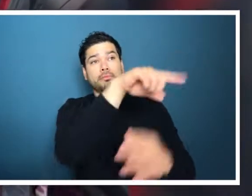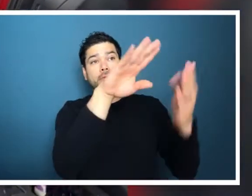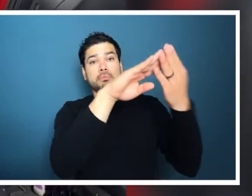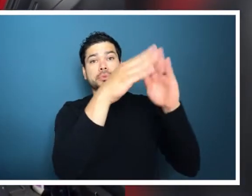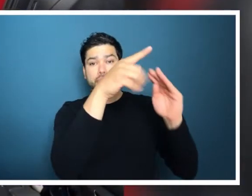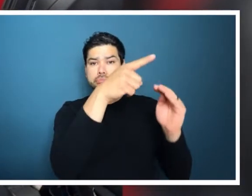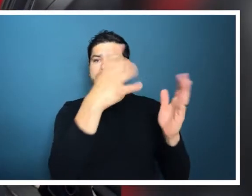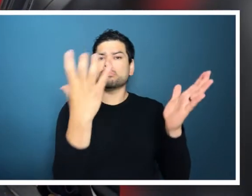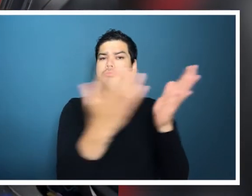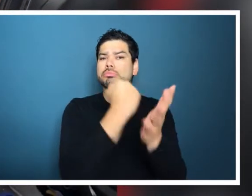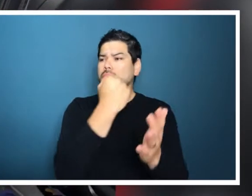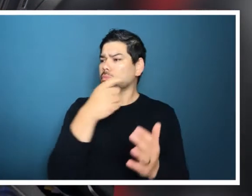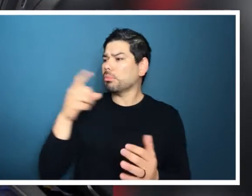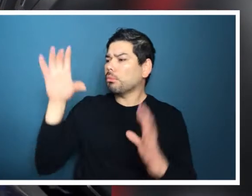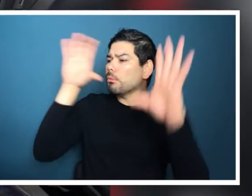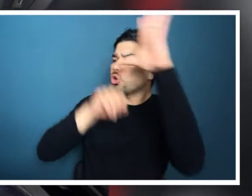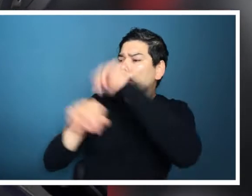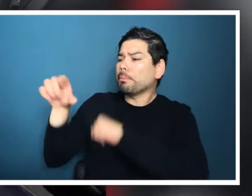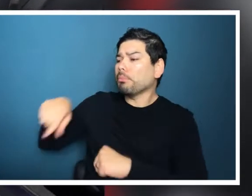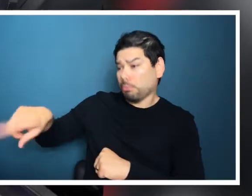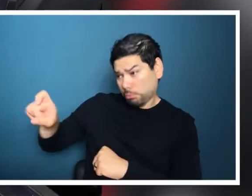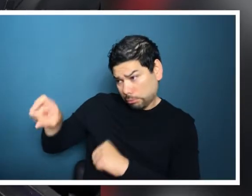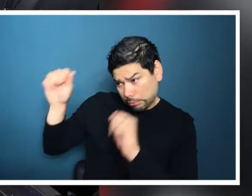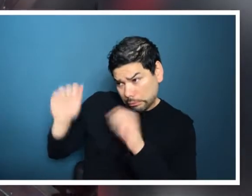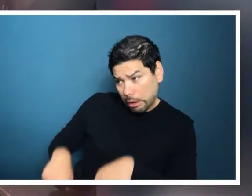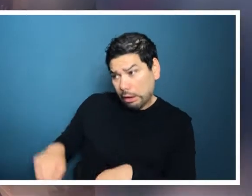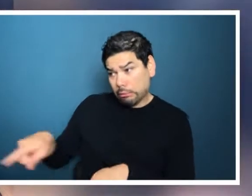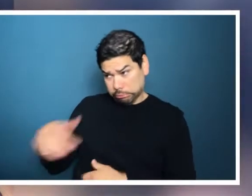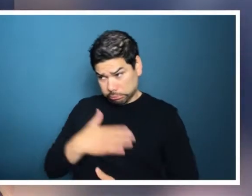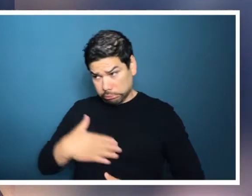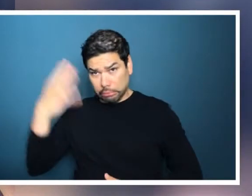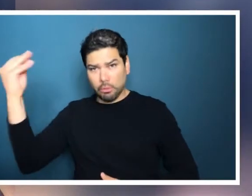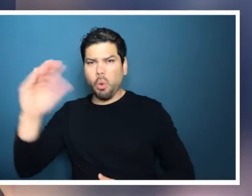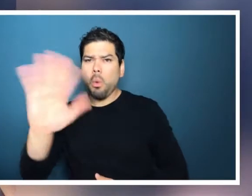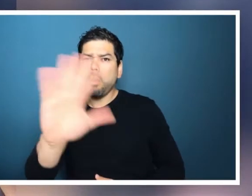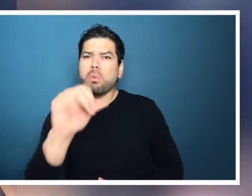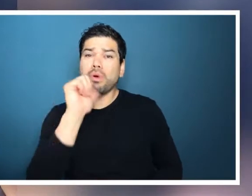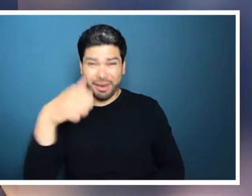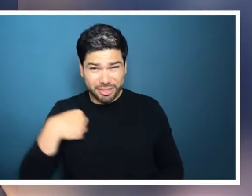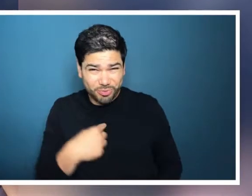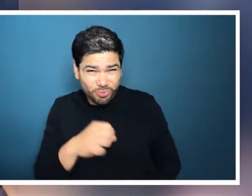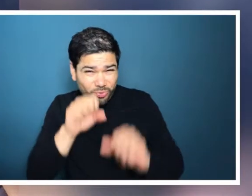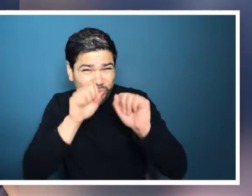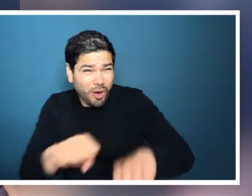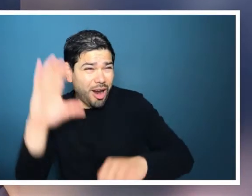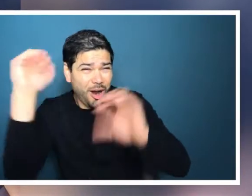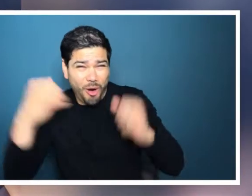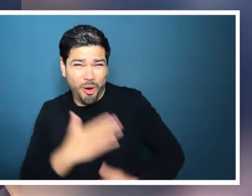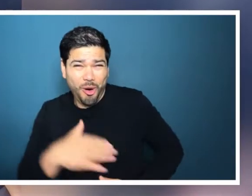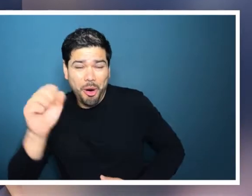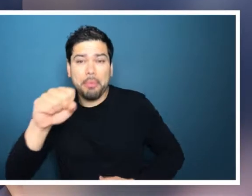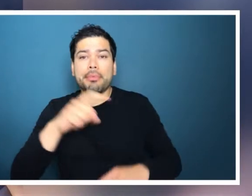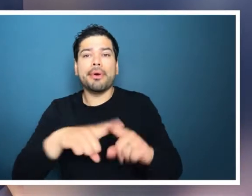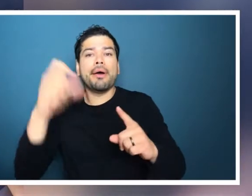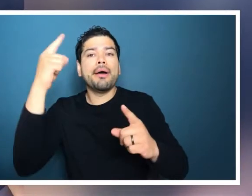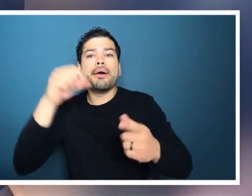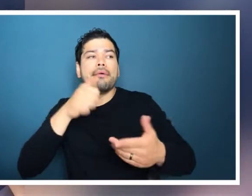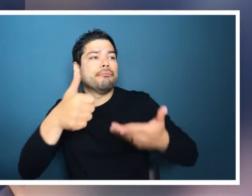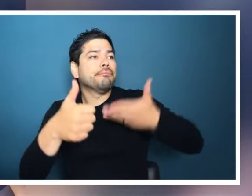Non-disabled and hearing people should not assume that we do not enjoy going out in nature. We do. We're just not always invited.